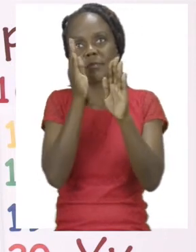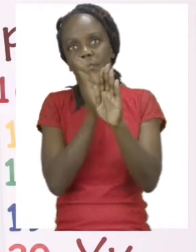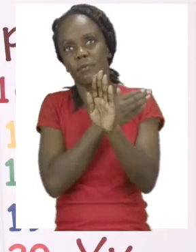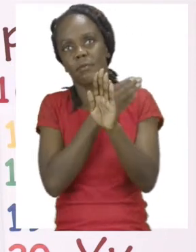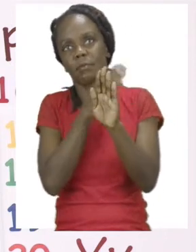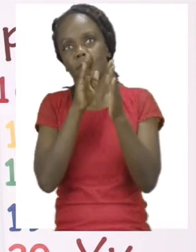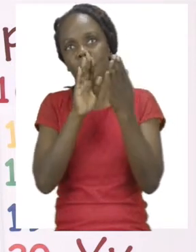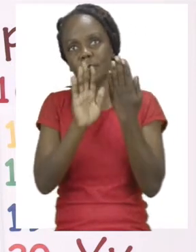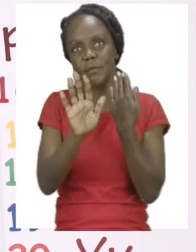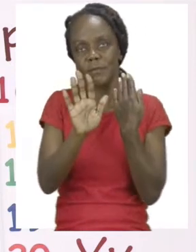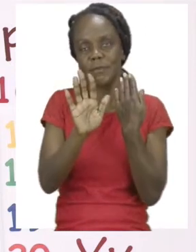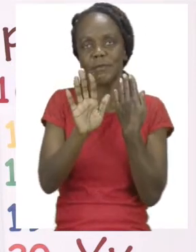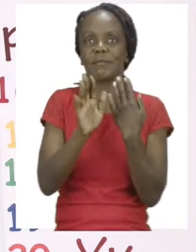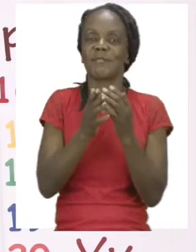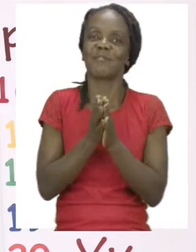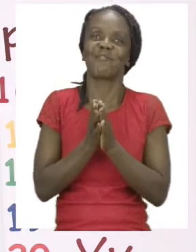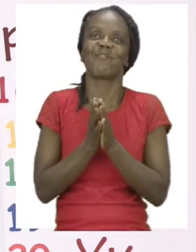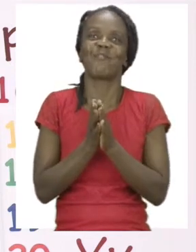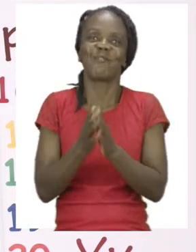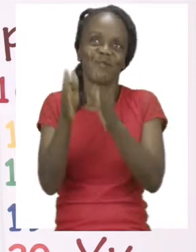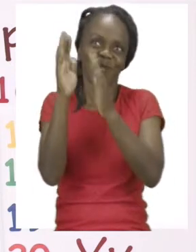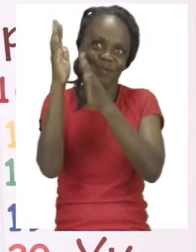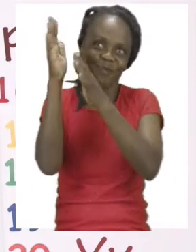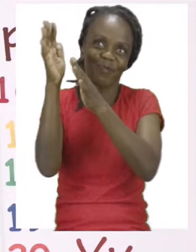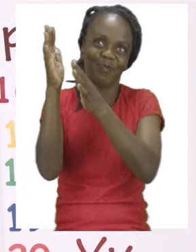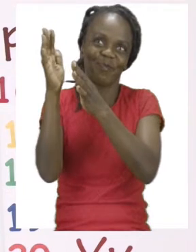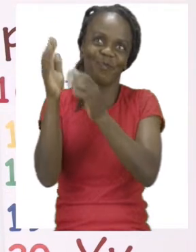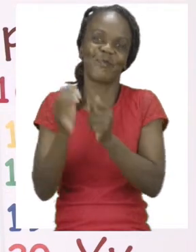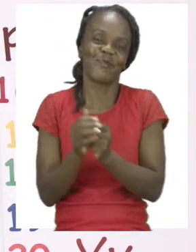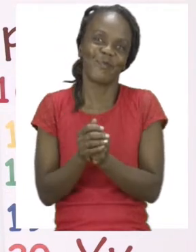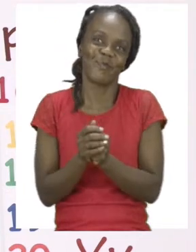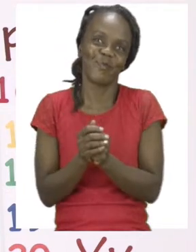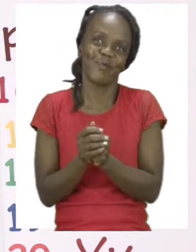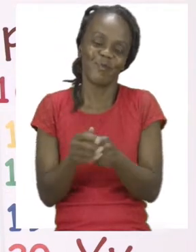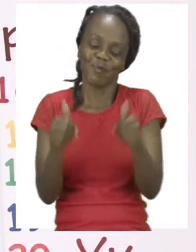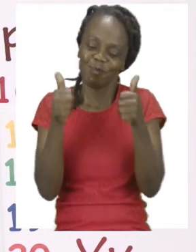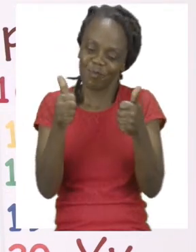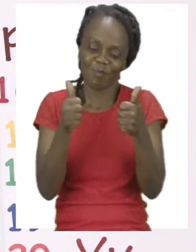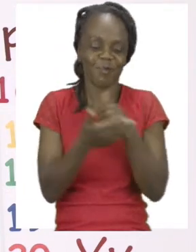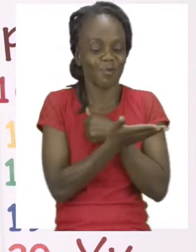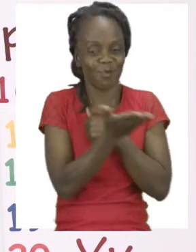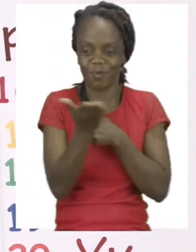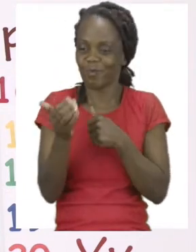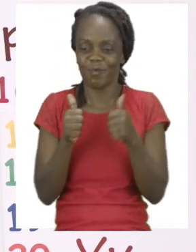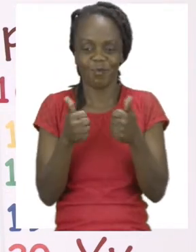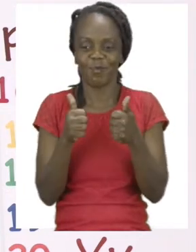away. Yay! Good job everyone!